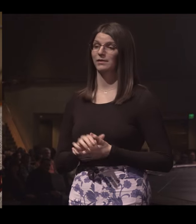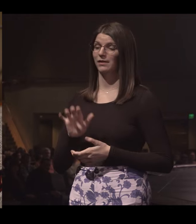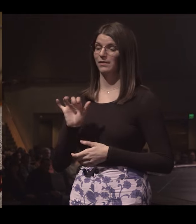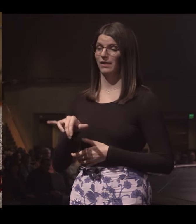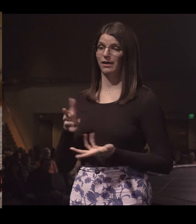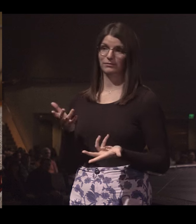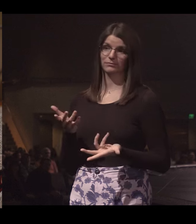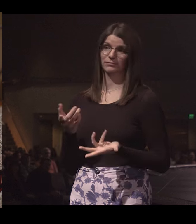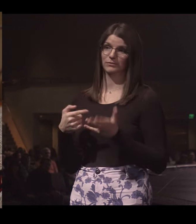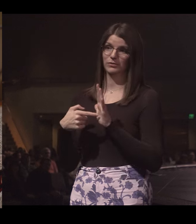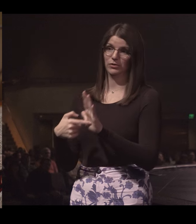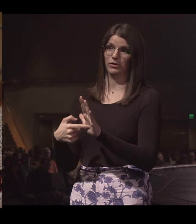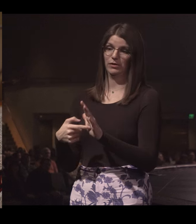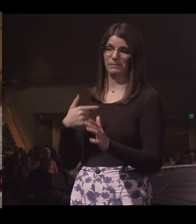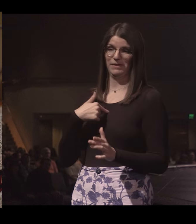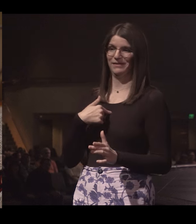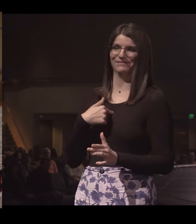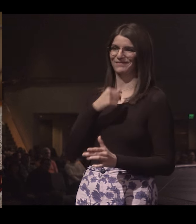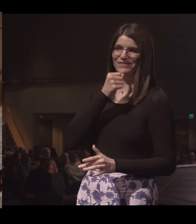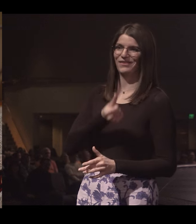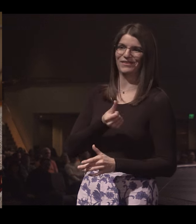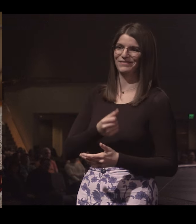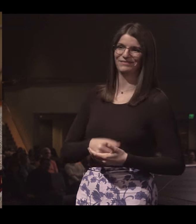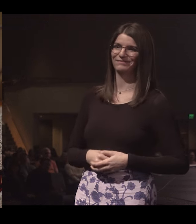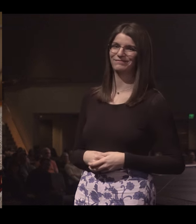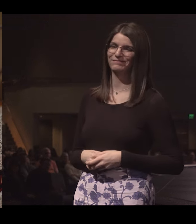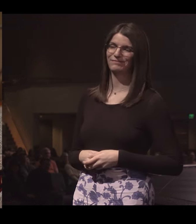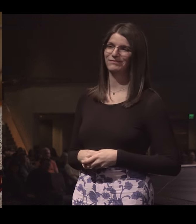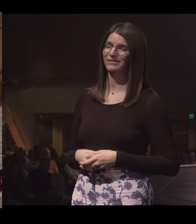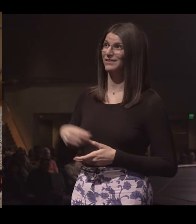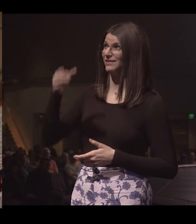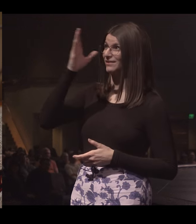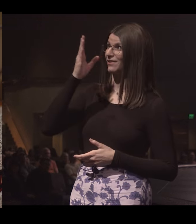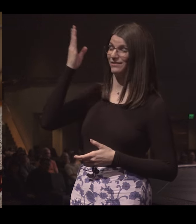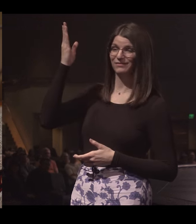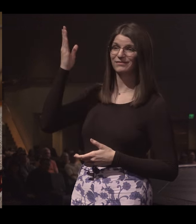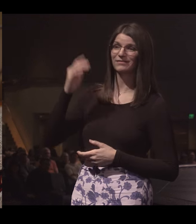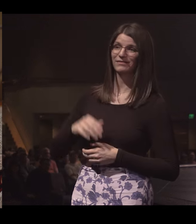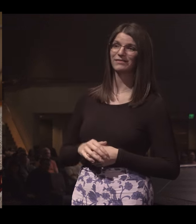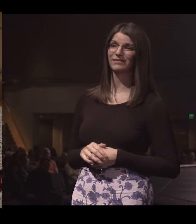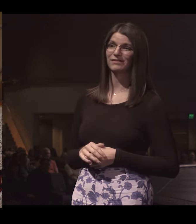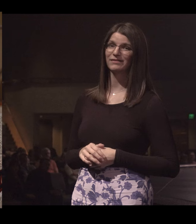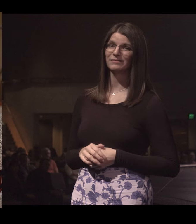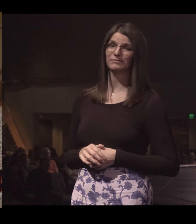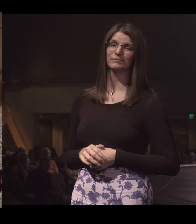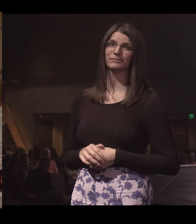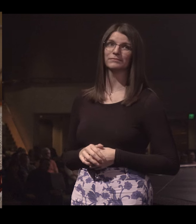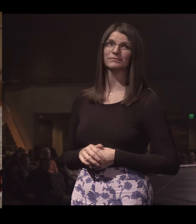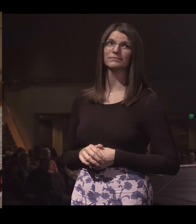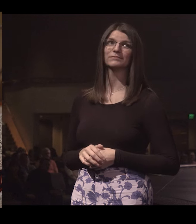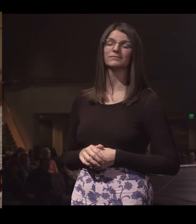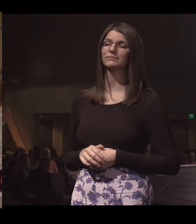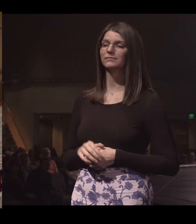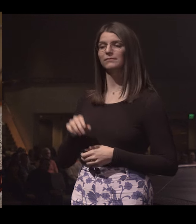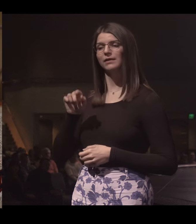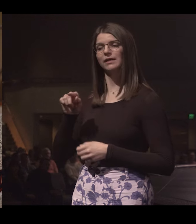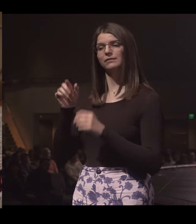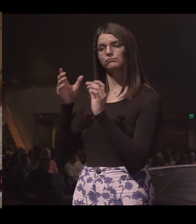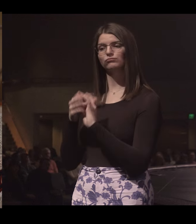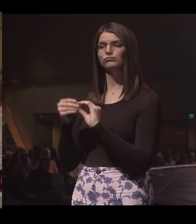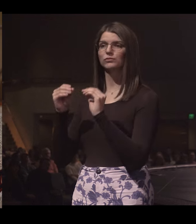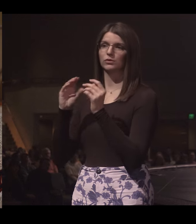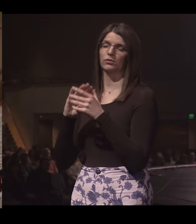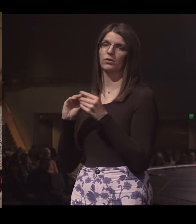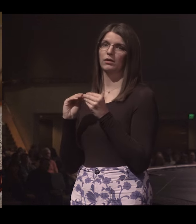Well, that just goes to show you that it's not me. It's God. He's just one of those stories